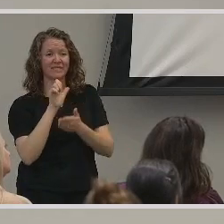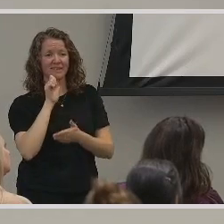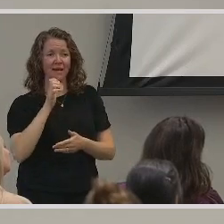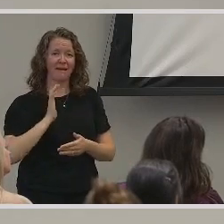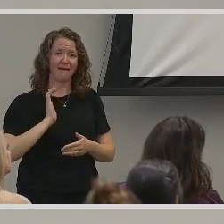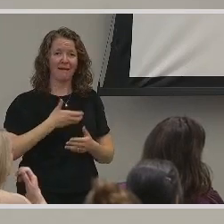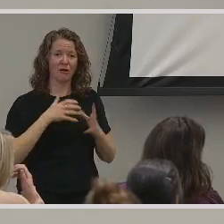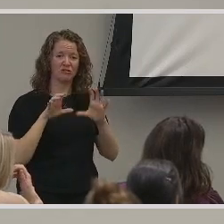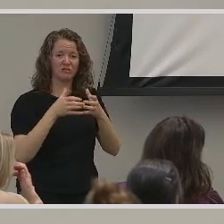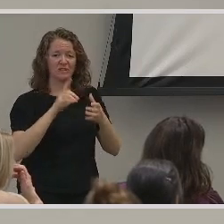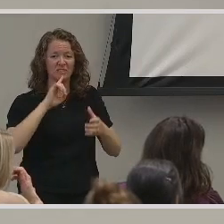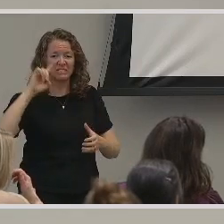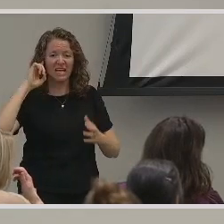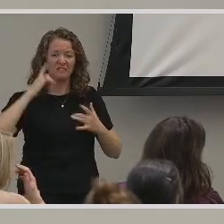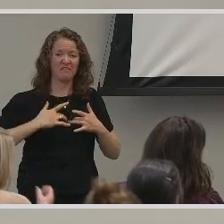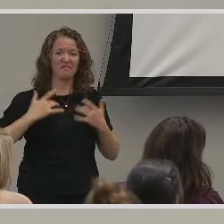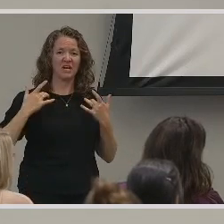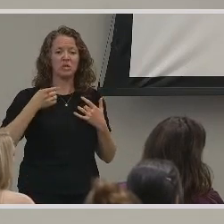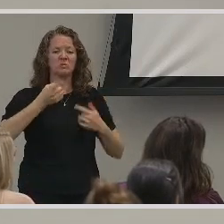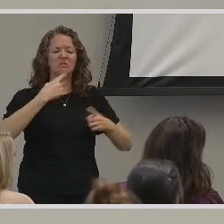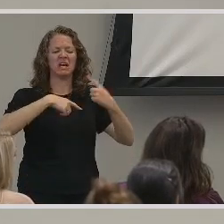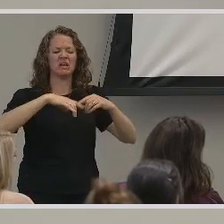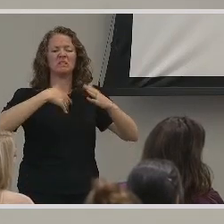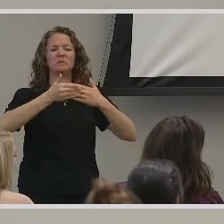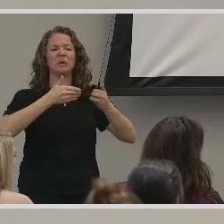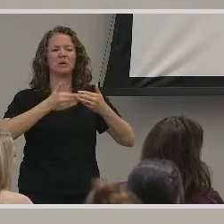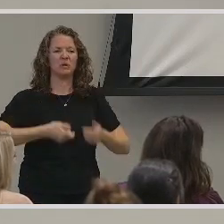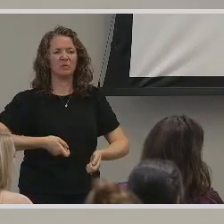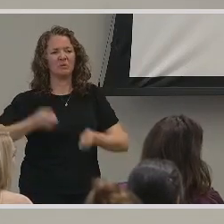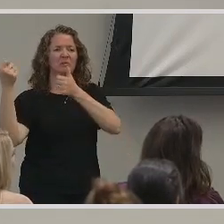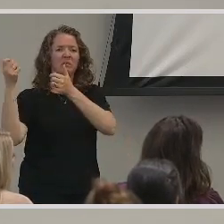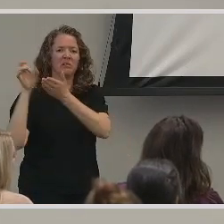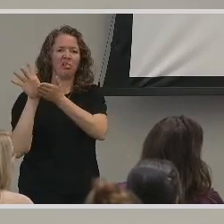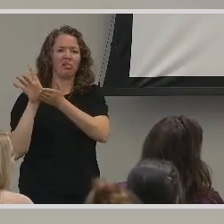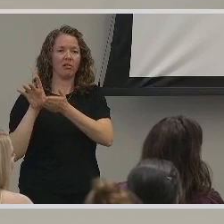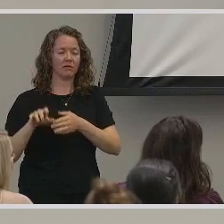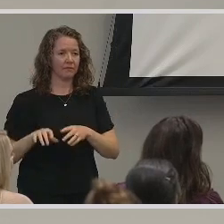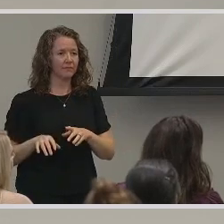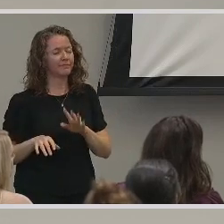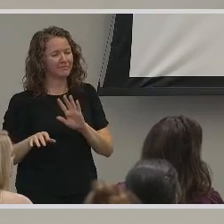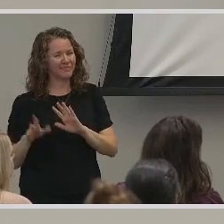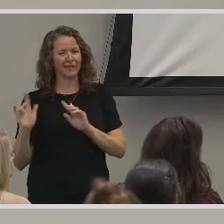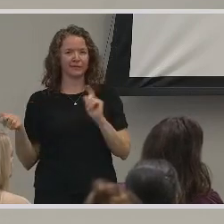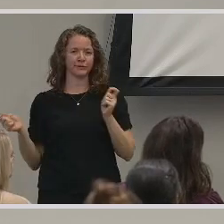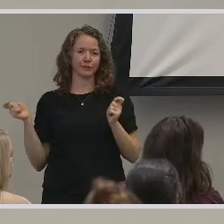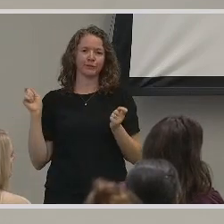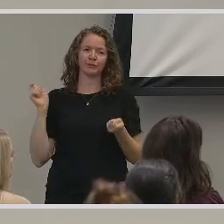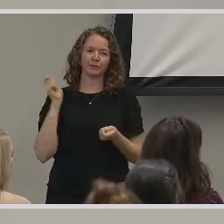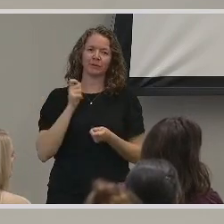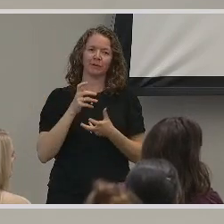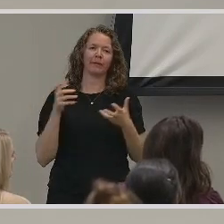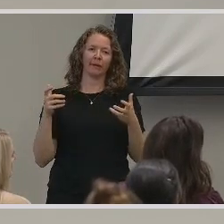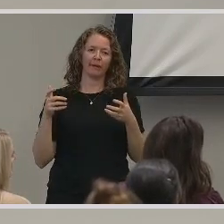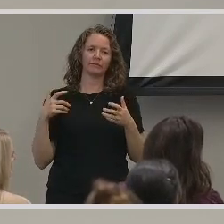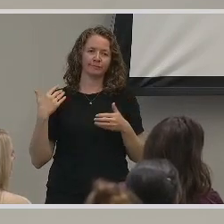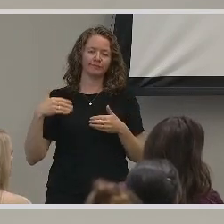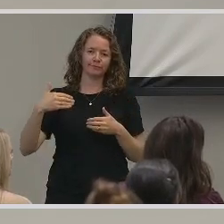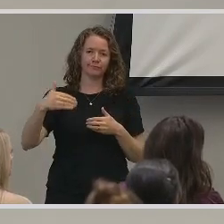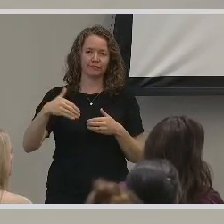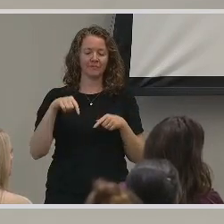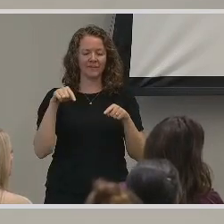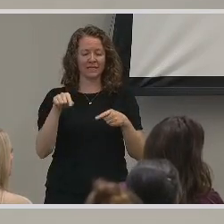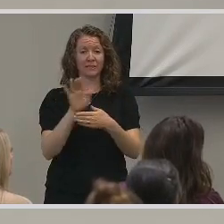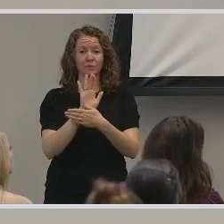want you here at the deaf event, even if you just sang. So it really changed a lot over the years, thankfully. This